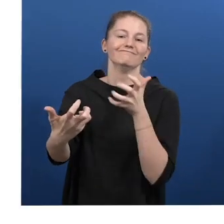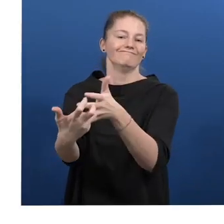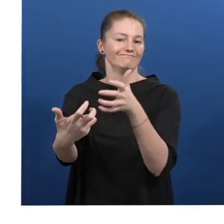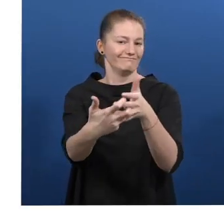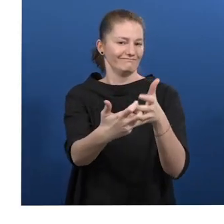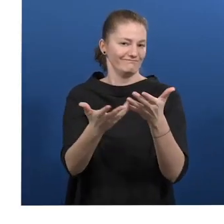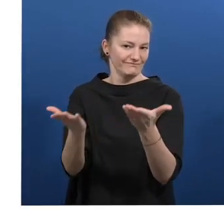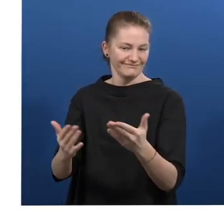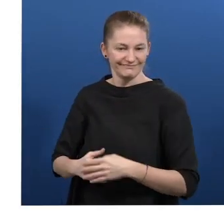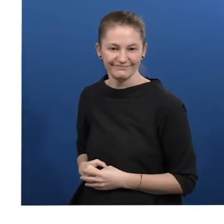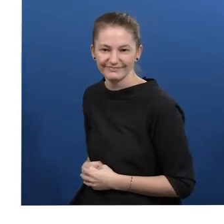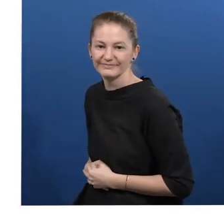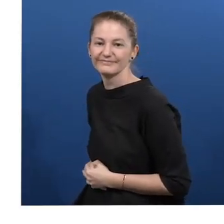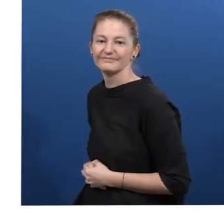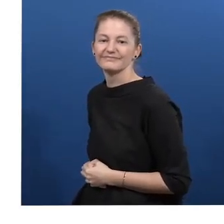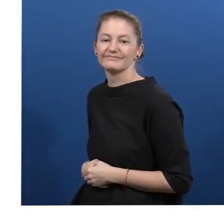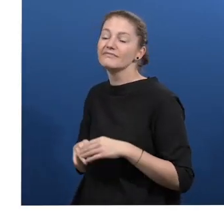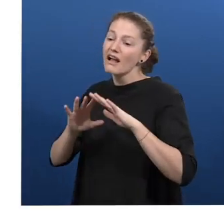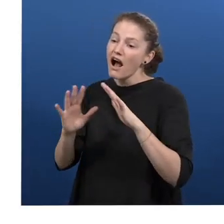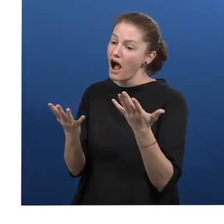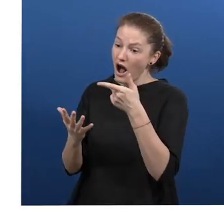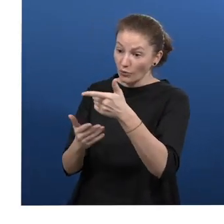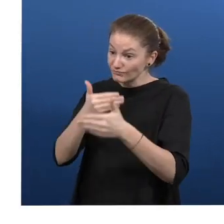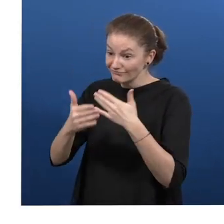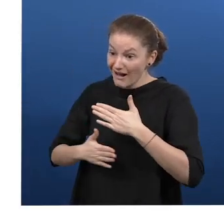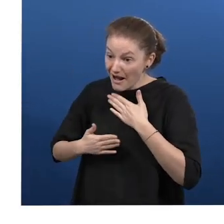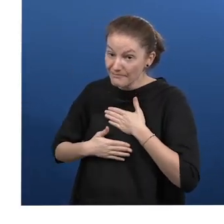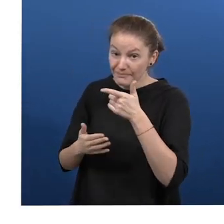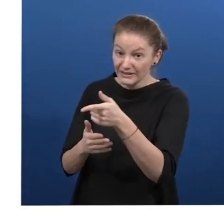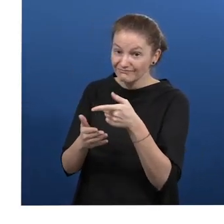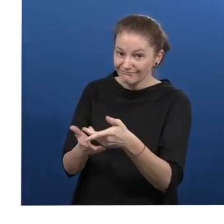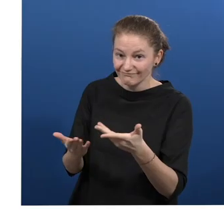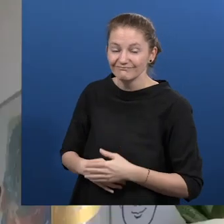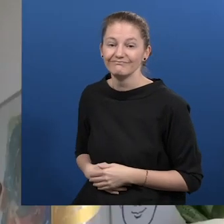How did the solution help you? A beneficiary.